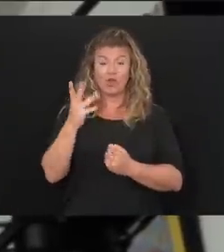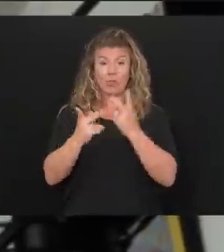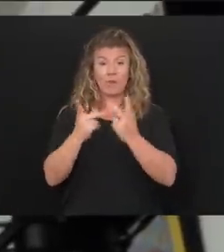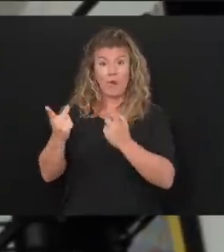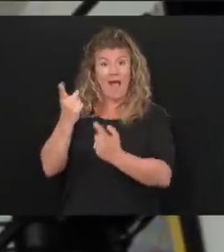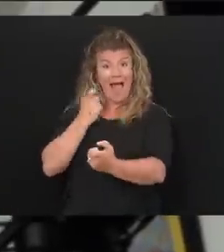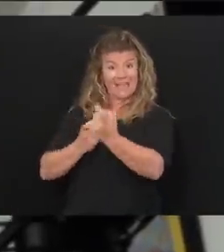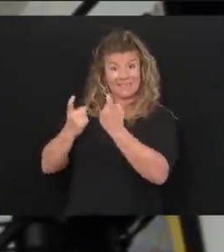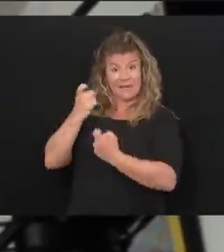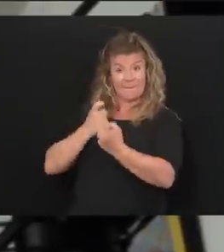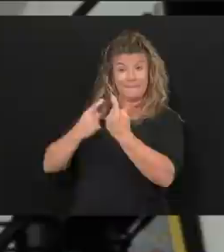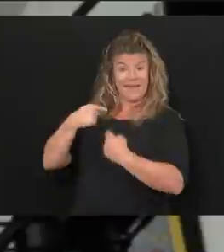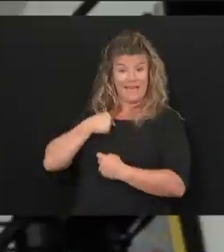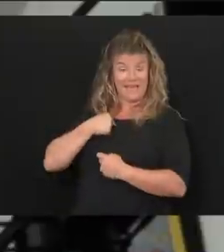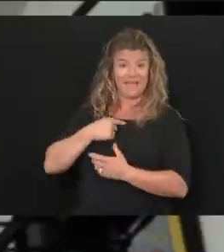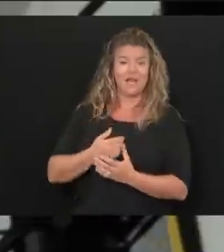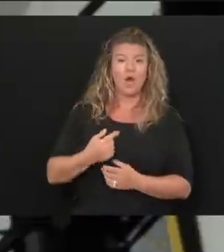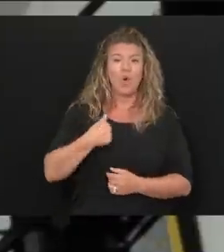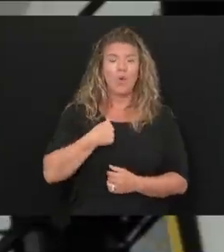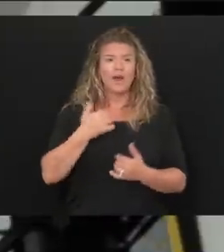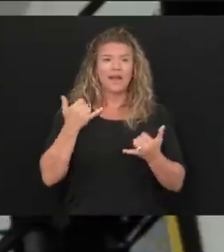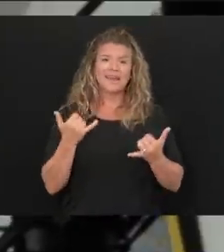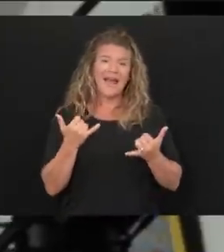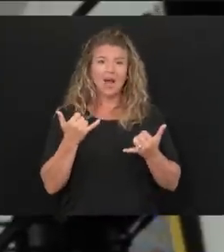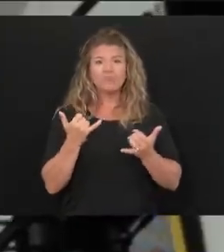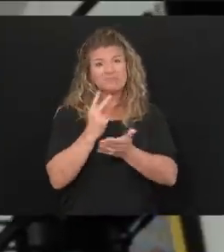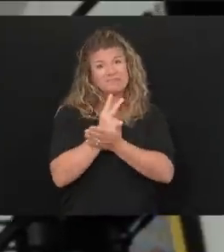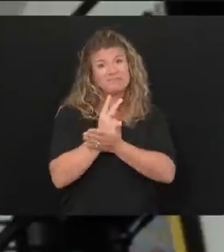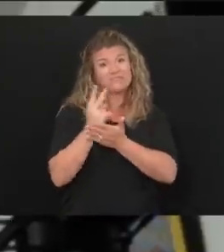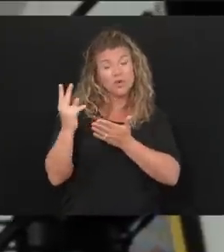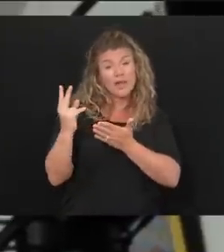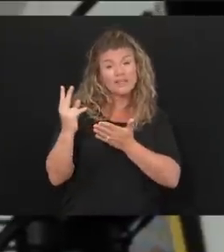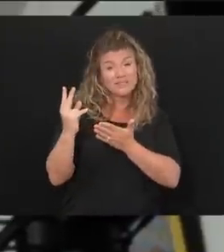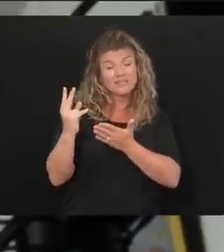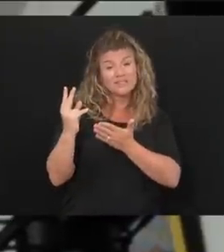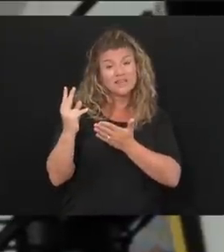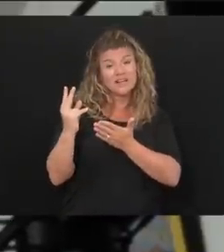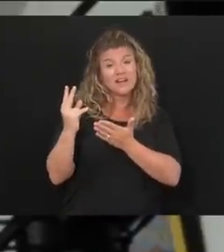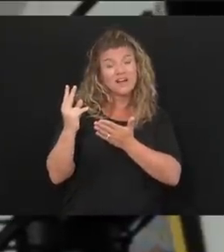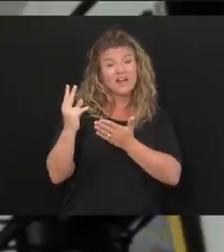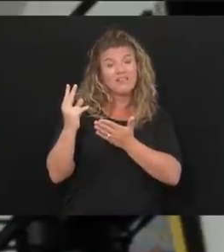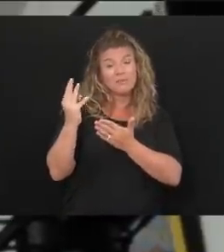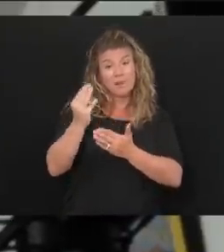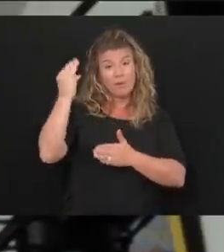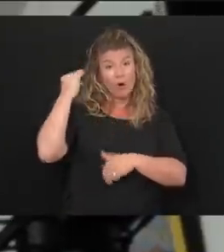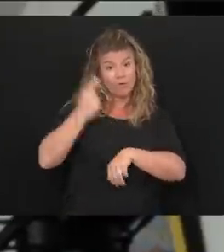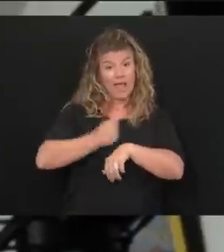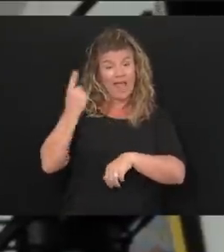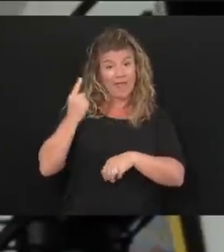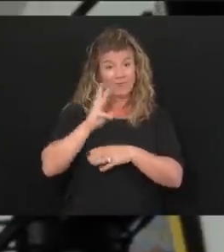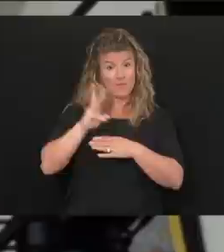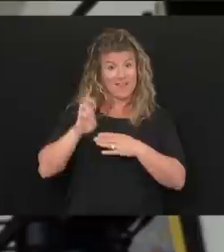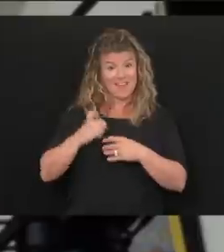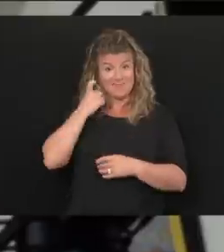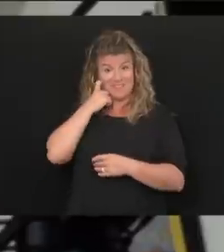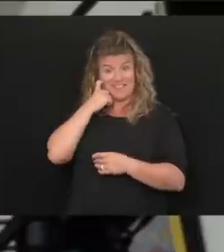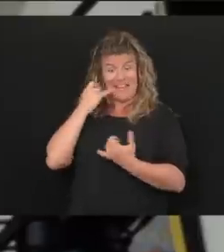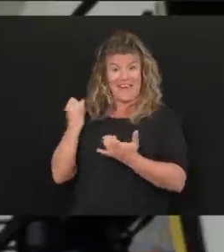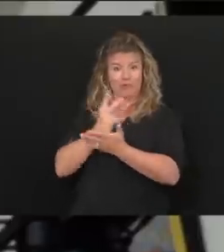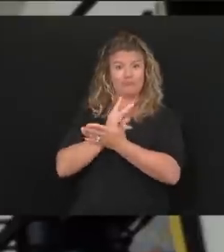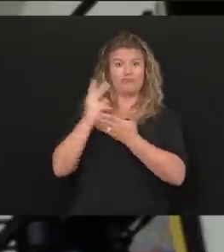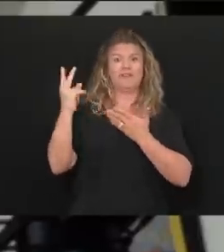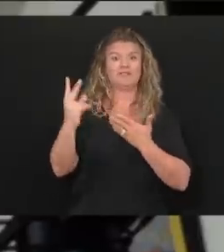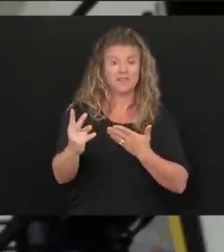We are over just over two weeks out from the Memorial Day weekend. I know there are some that express some